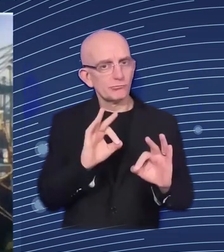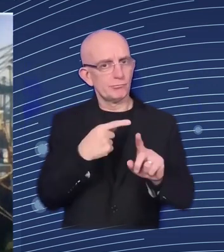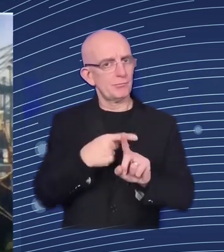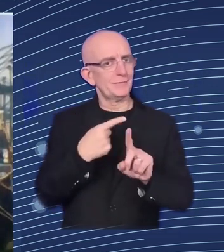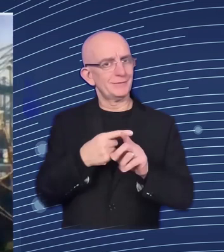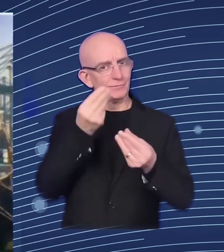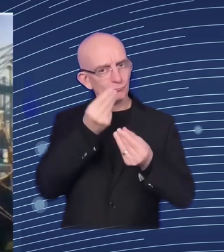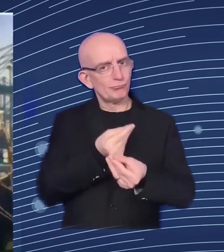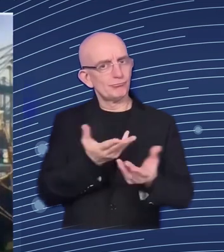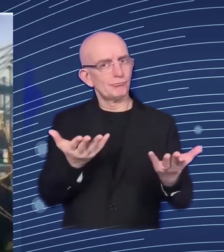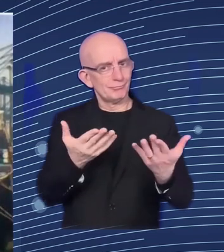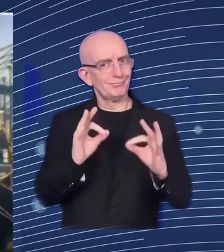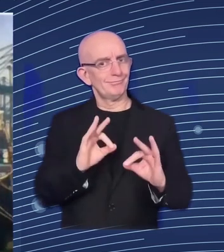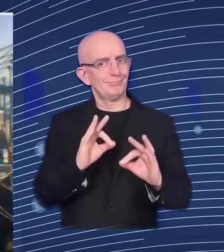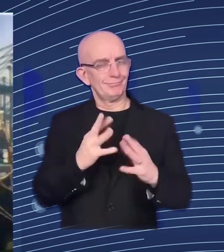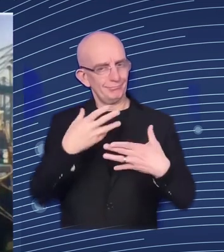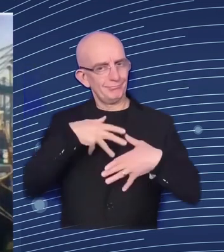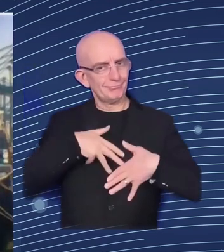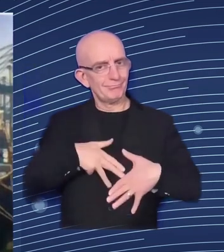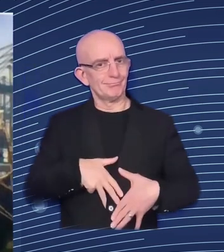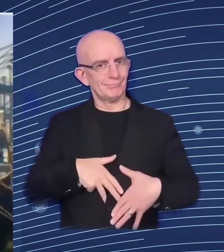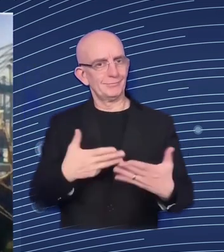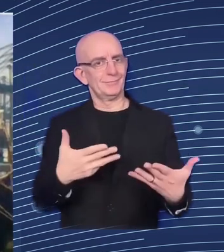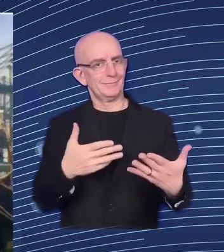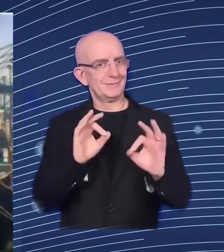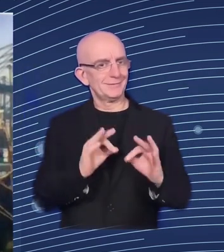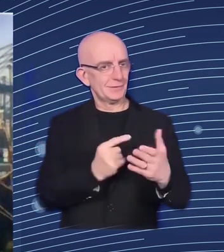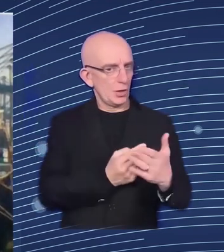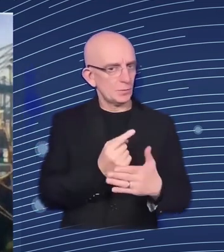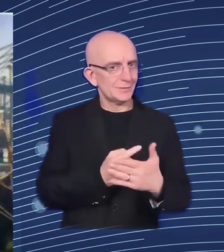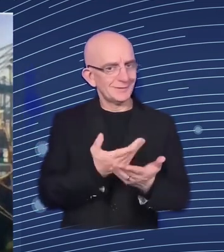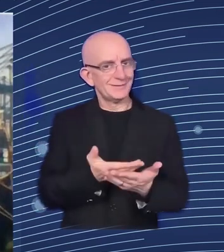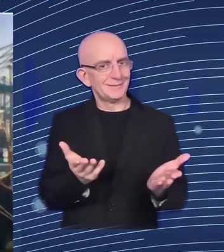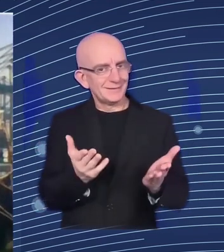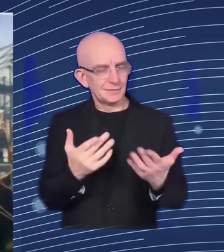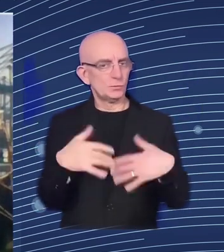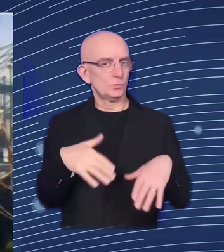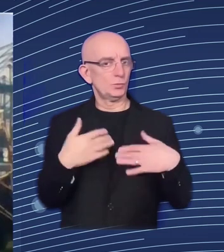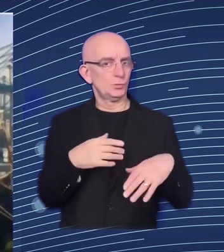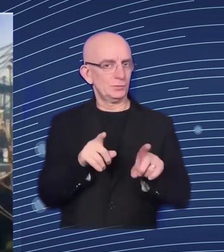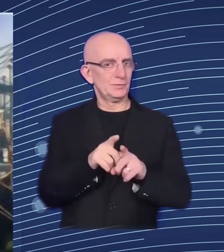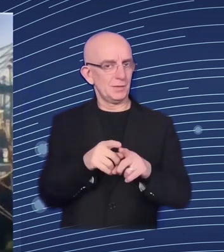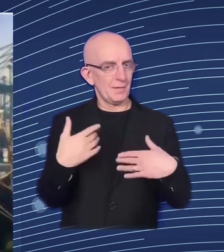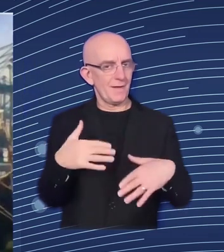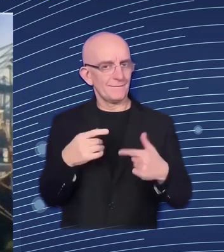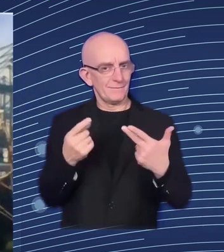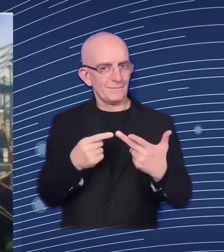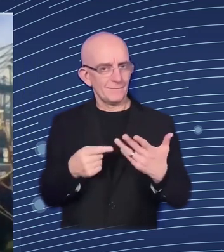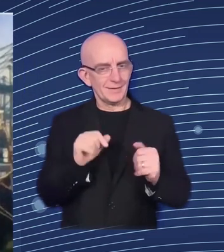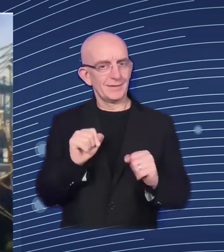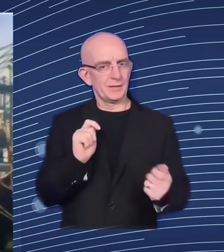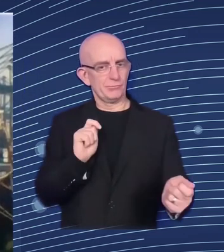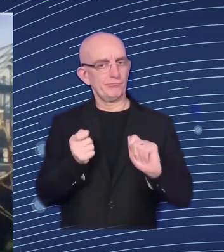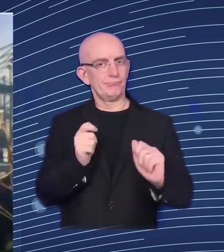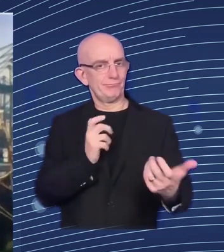also the the astonishing adaptability your example about children calculating the time it takes for a missile to maybe hit and the time they have to still to